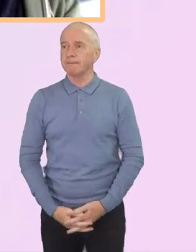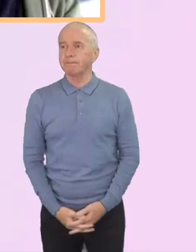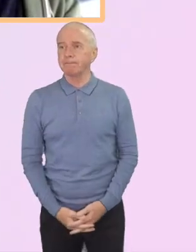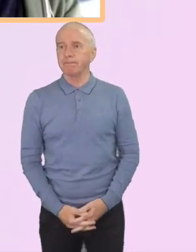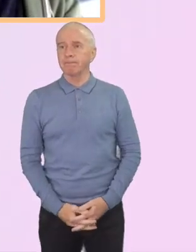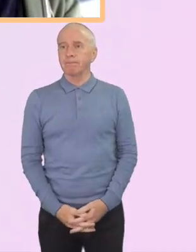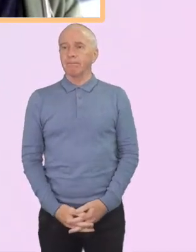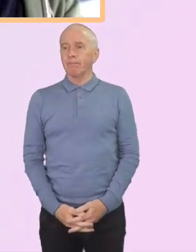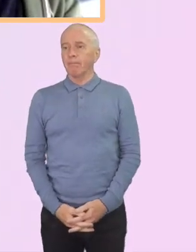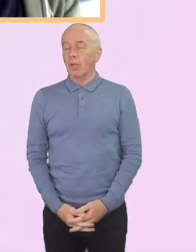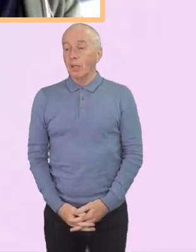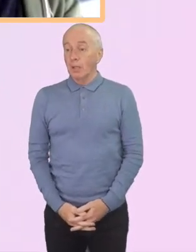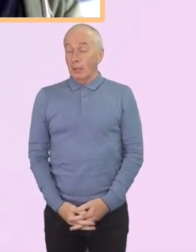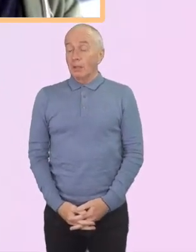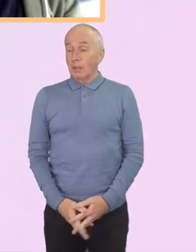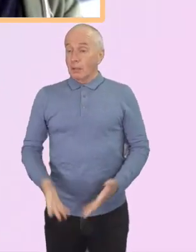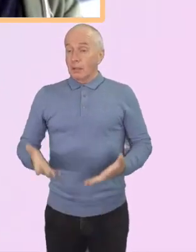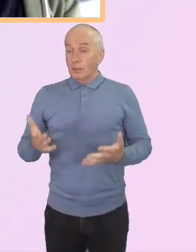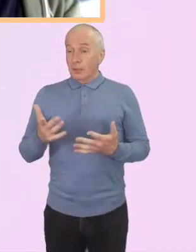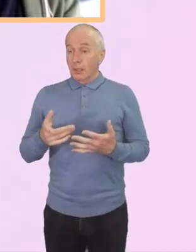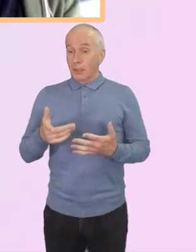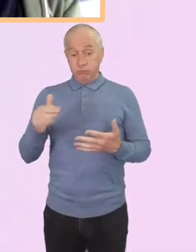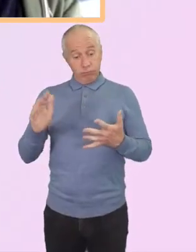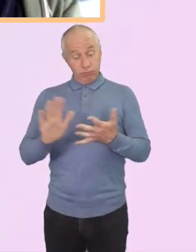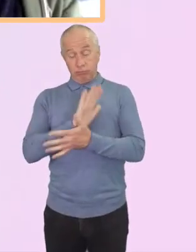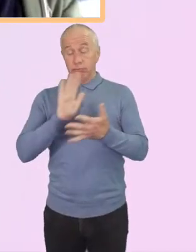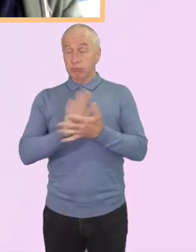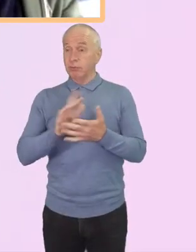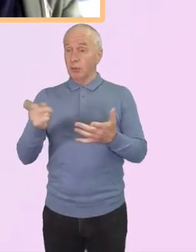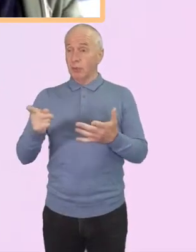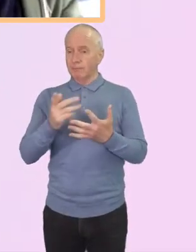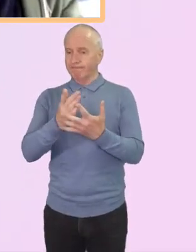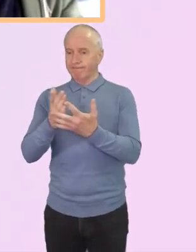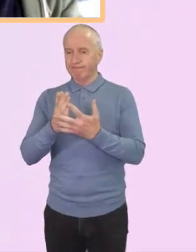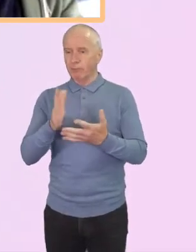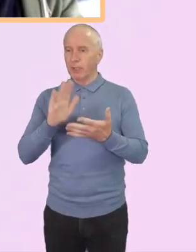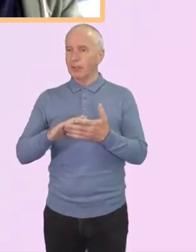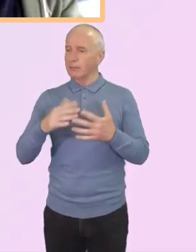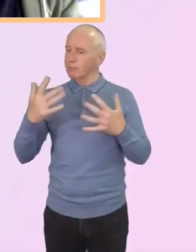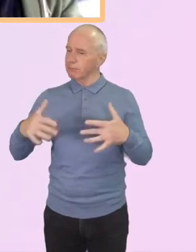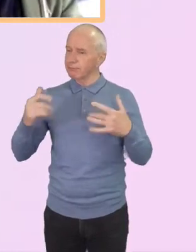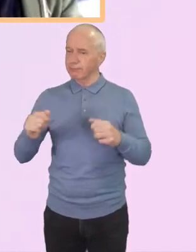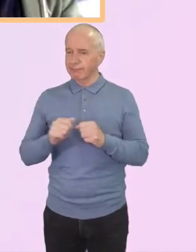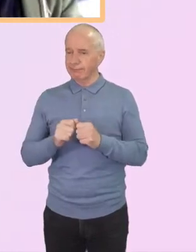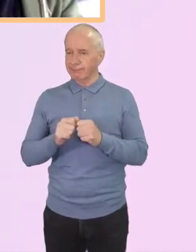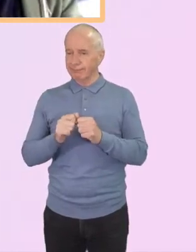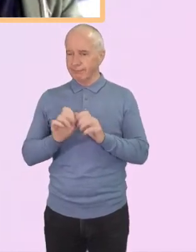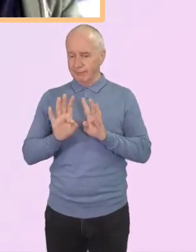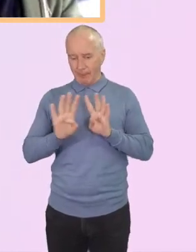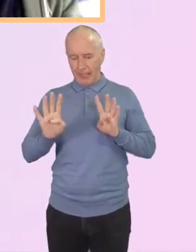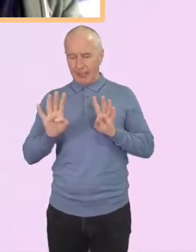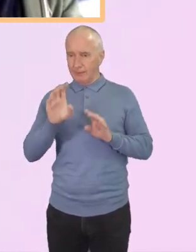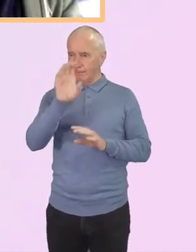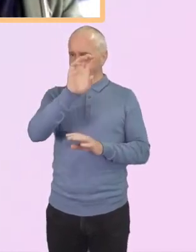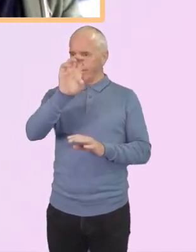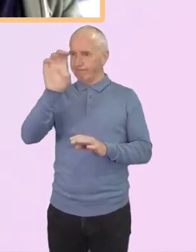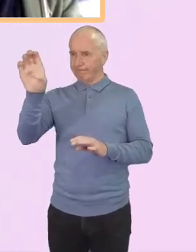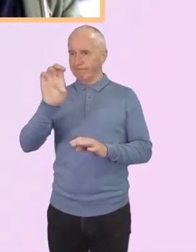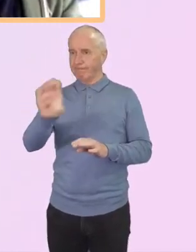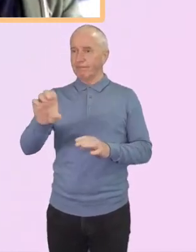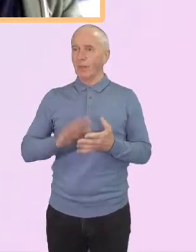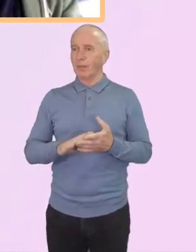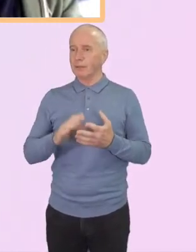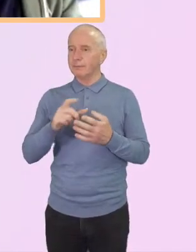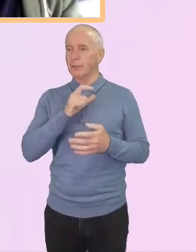I'm delighted to share that we have a fantastic panel here today. We will hear from the Reverend Dr.